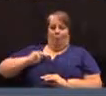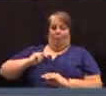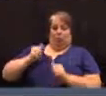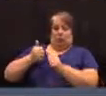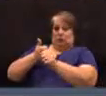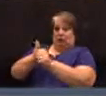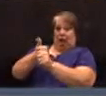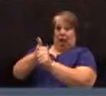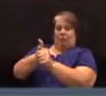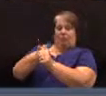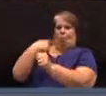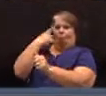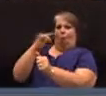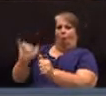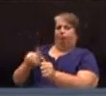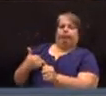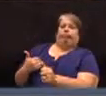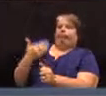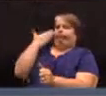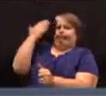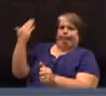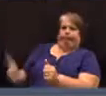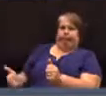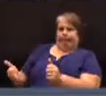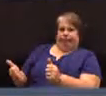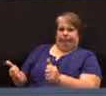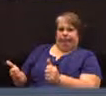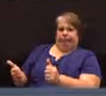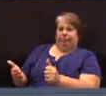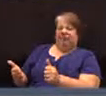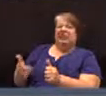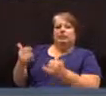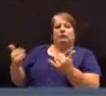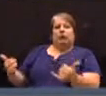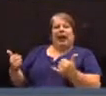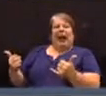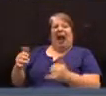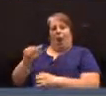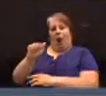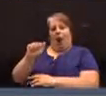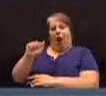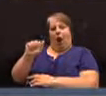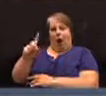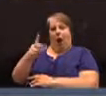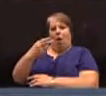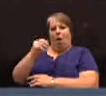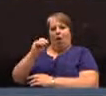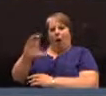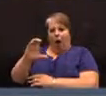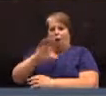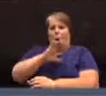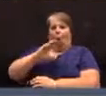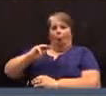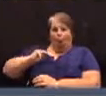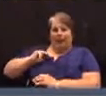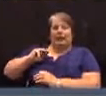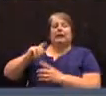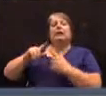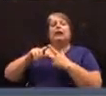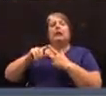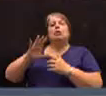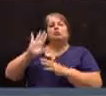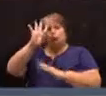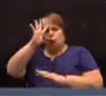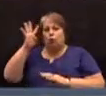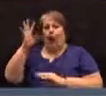itself will look like. Right now, this is just getting an ad hoc committee to create that